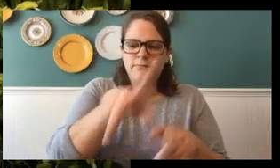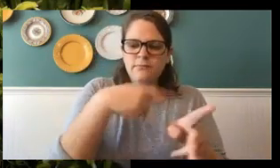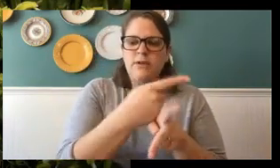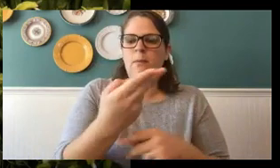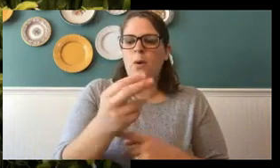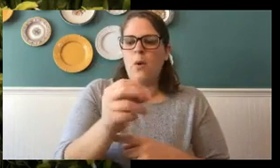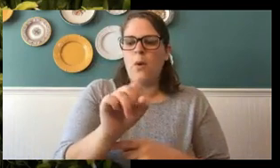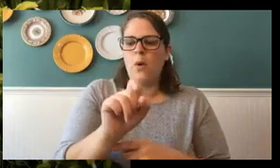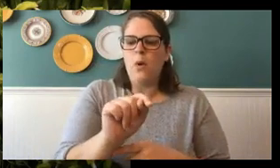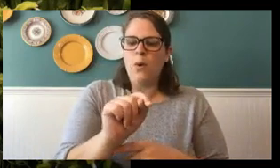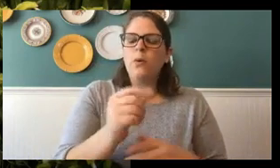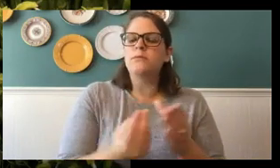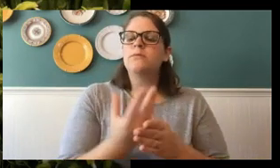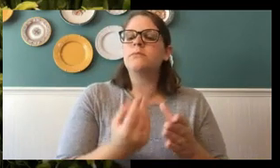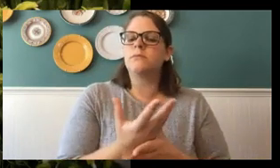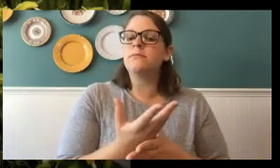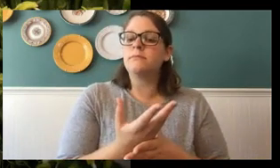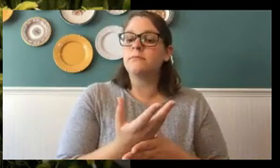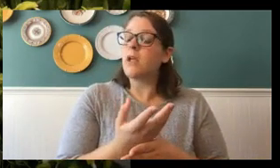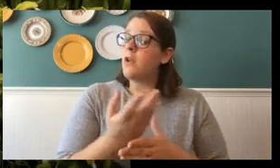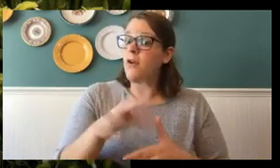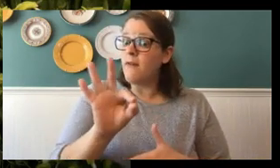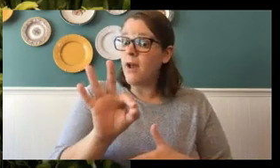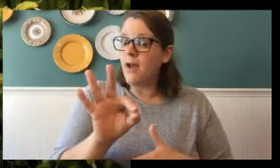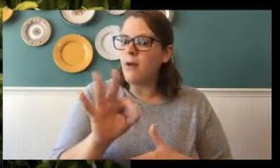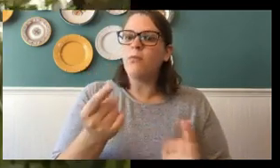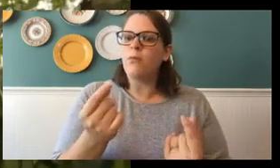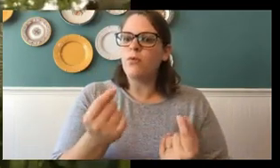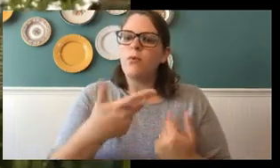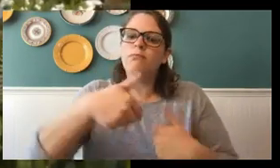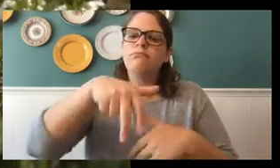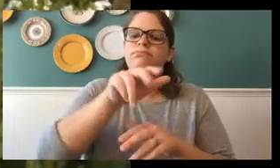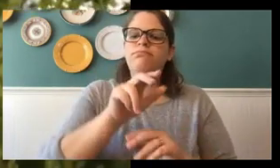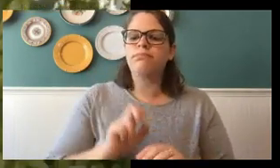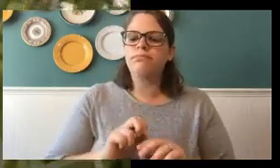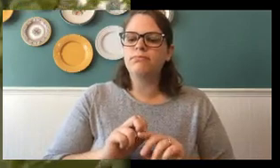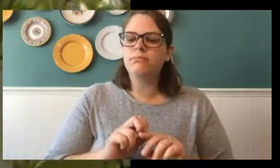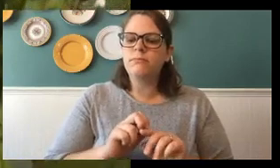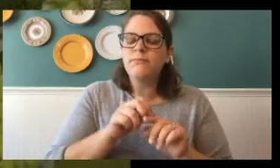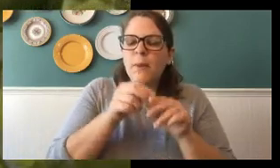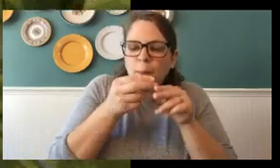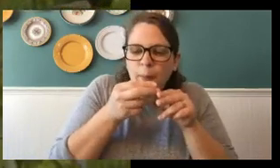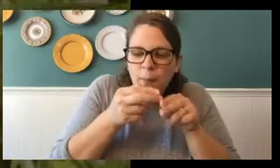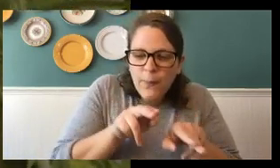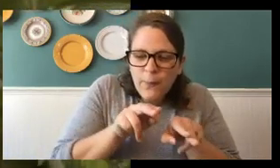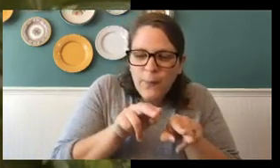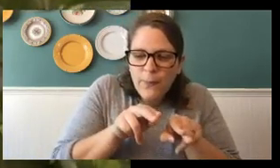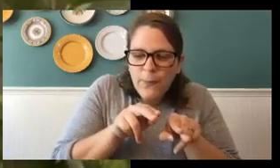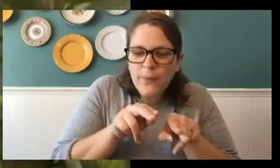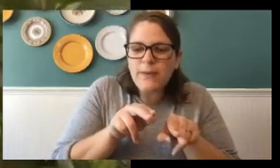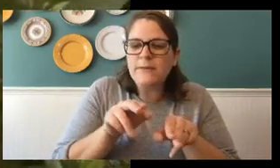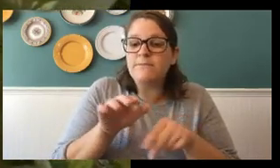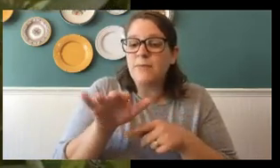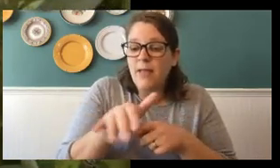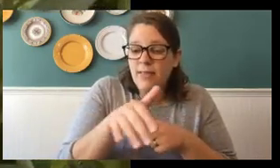finds that special host plant, she lands on it. She lays a little teeny egg right